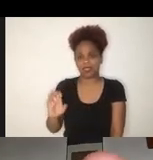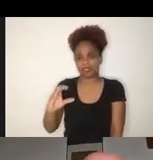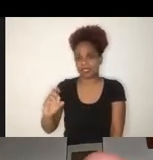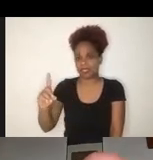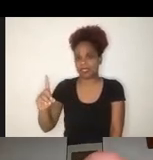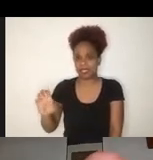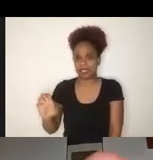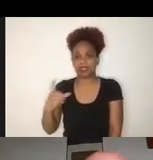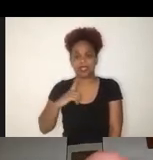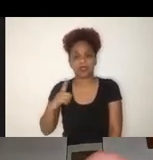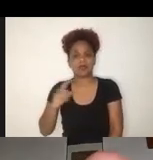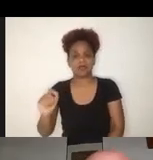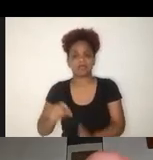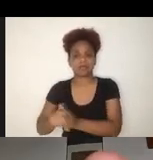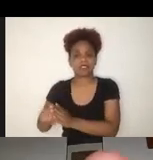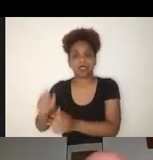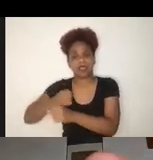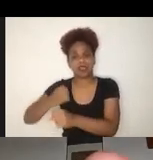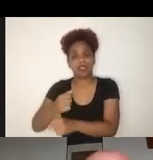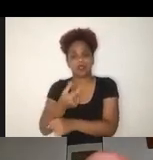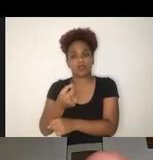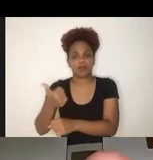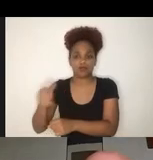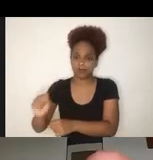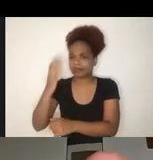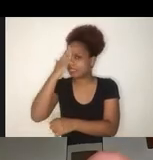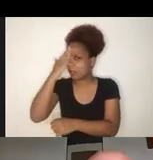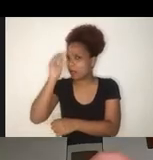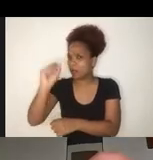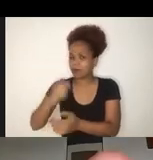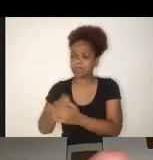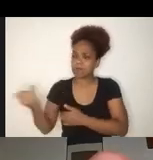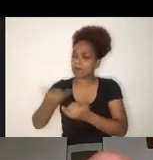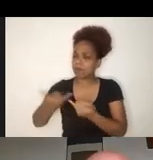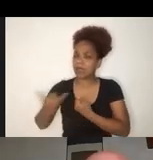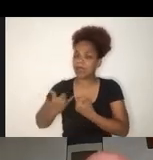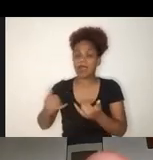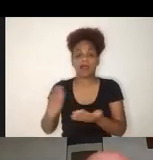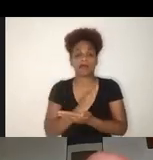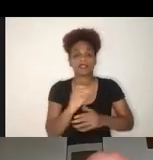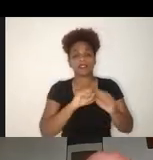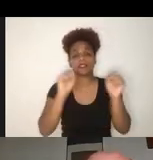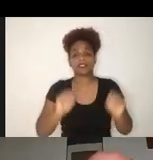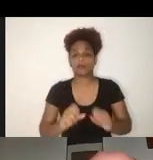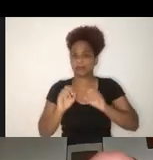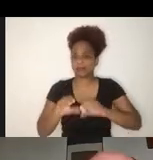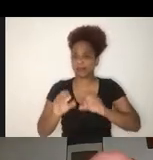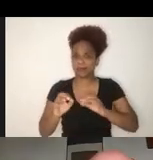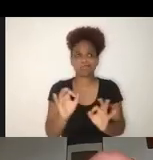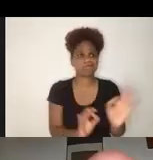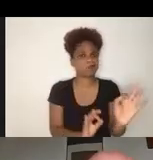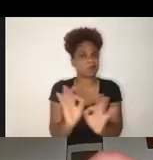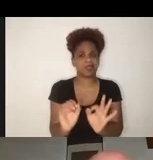we know that some education systems were really not well prepared to cope with this disruption.